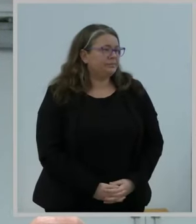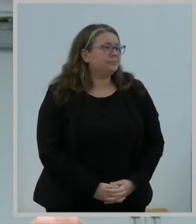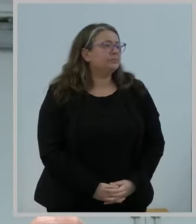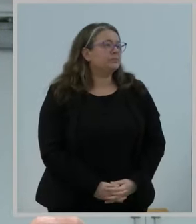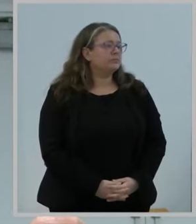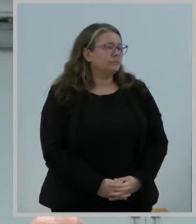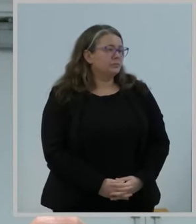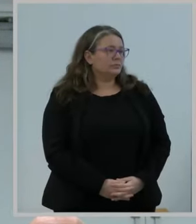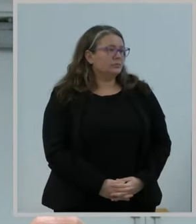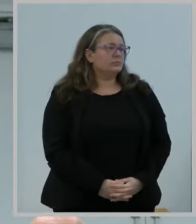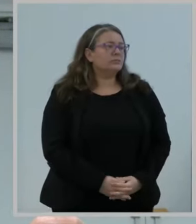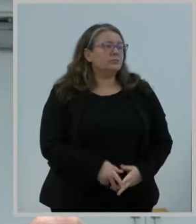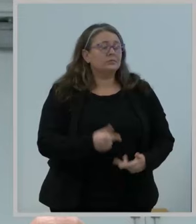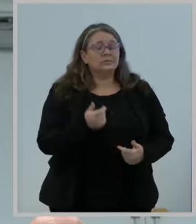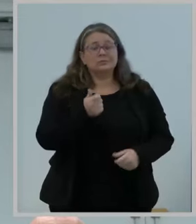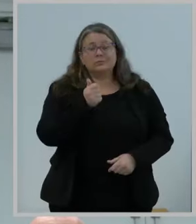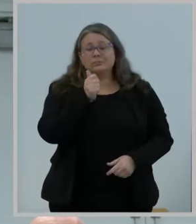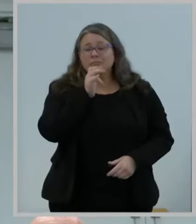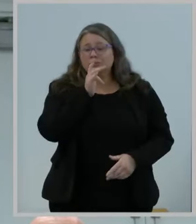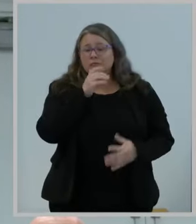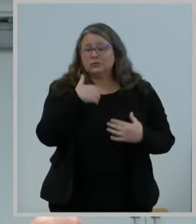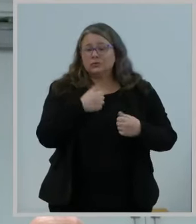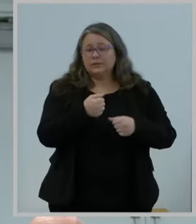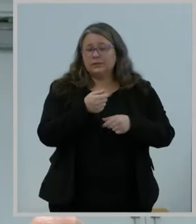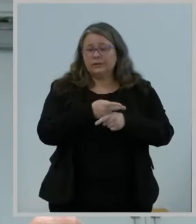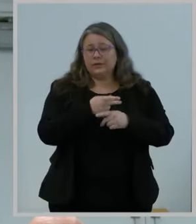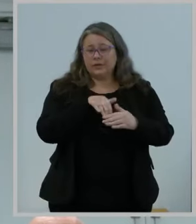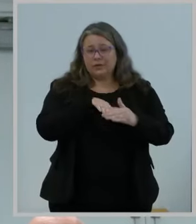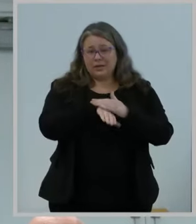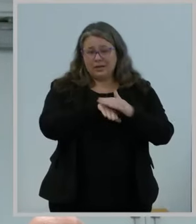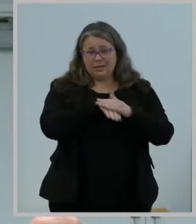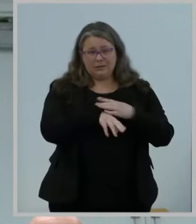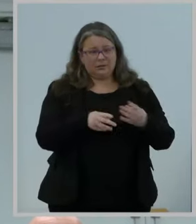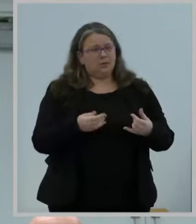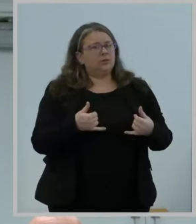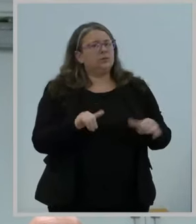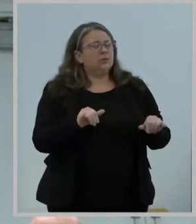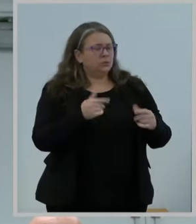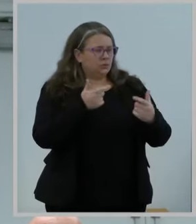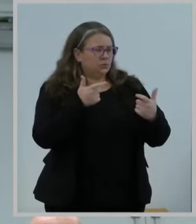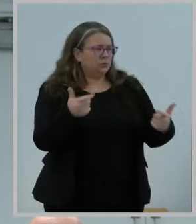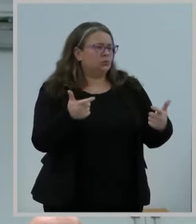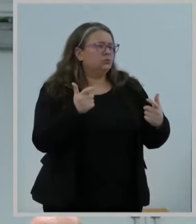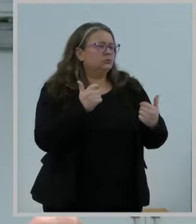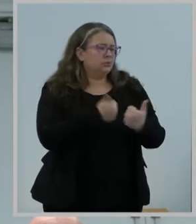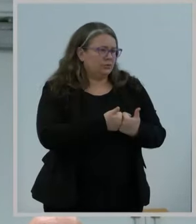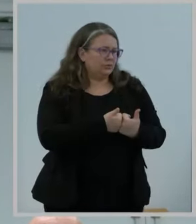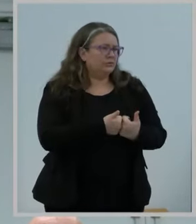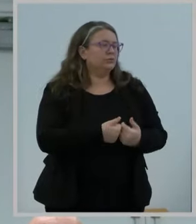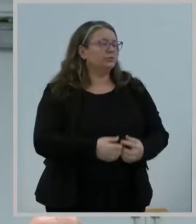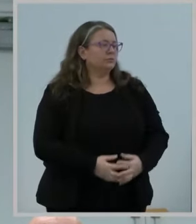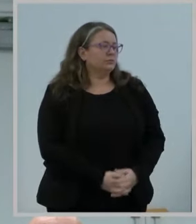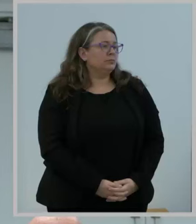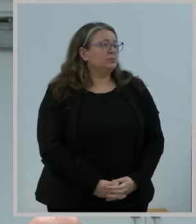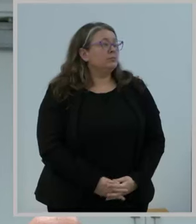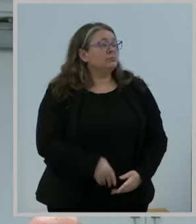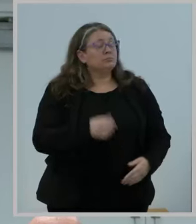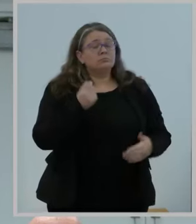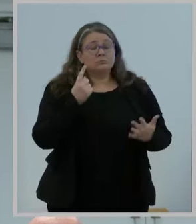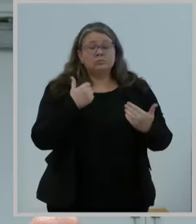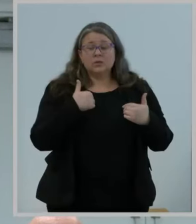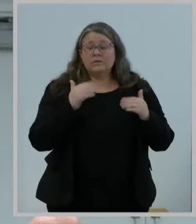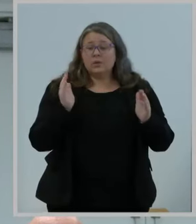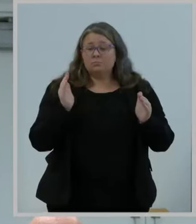access to maternal health care remains a major challenge. But there is hope. Broadband-enabled